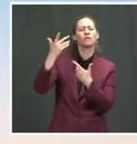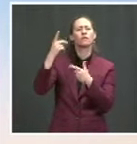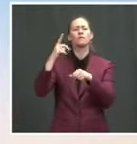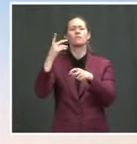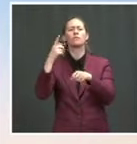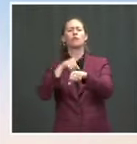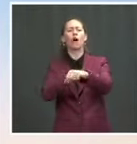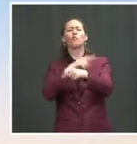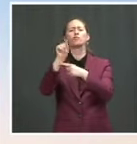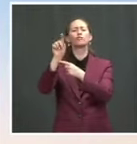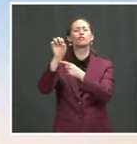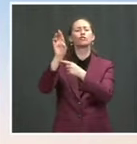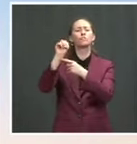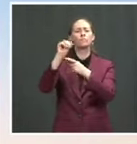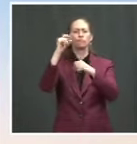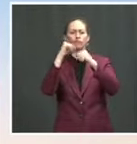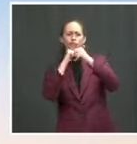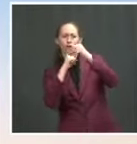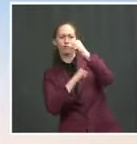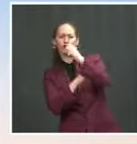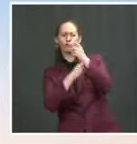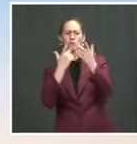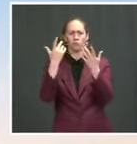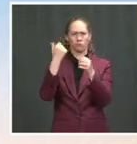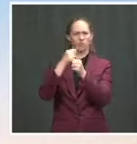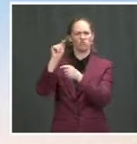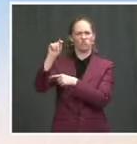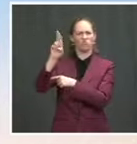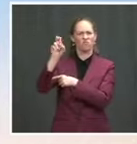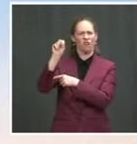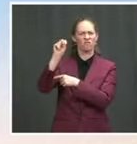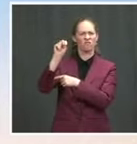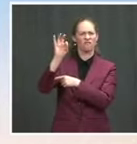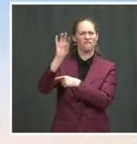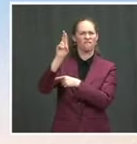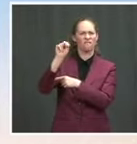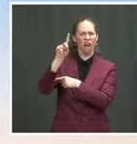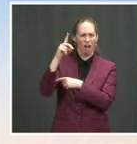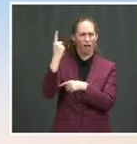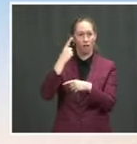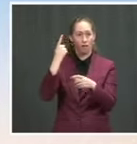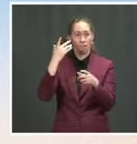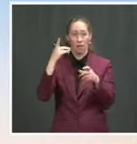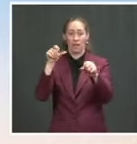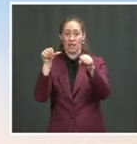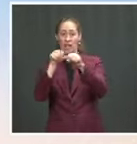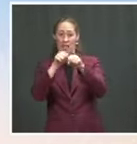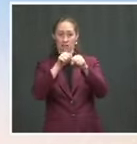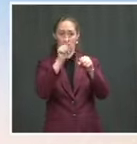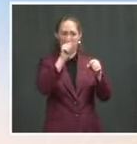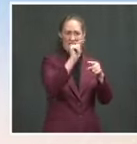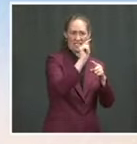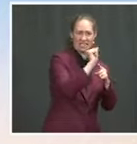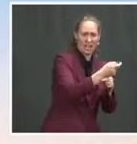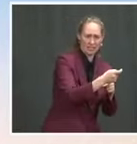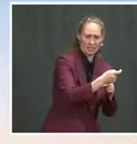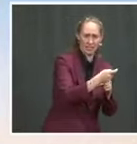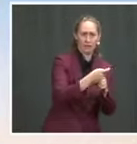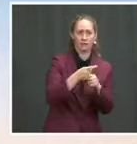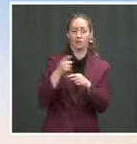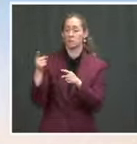Americans drive electric vehicles, fewer people fill up their cars with gasoline? How do you sustain that if fewer people are paying that excise tax over time?